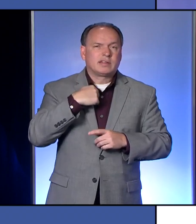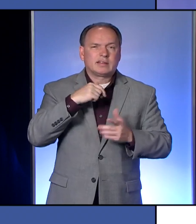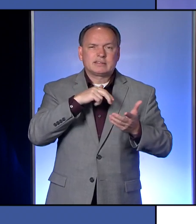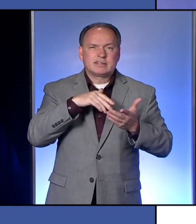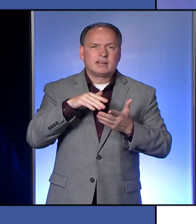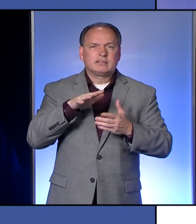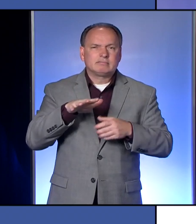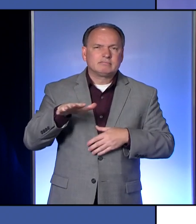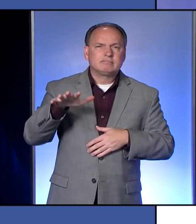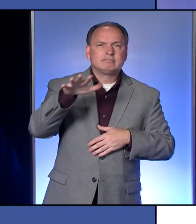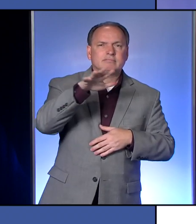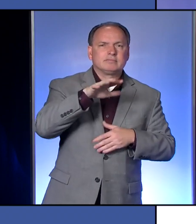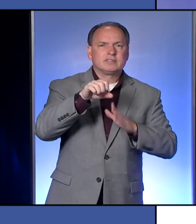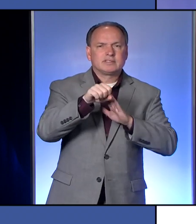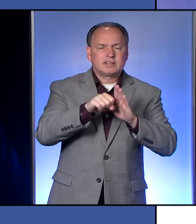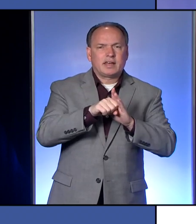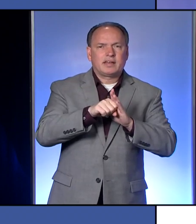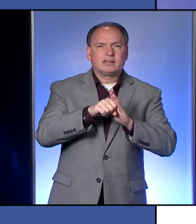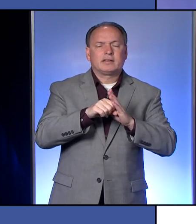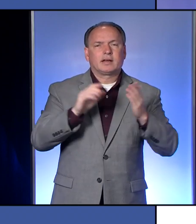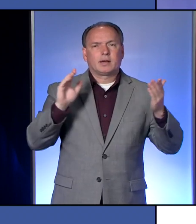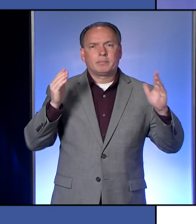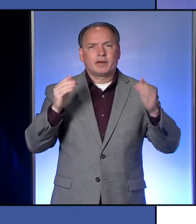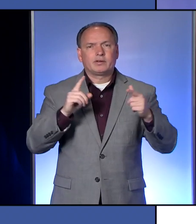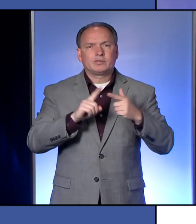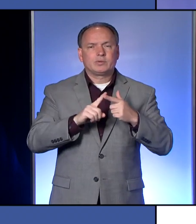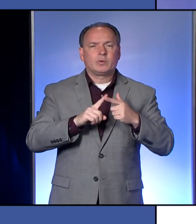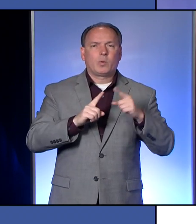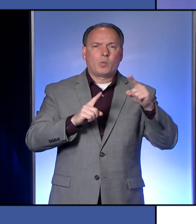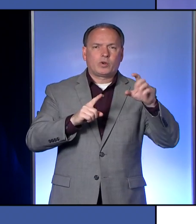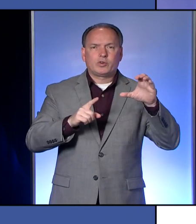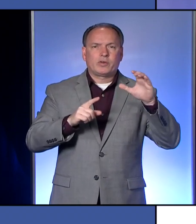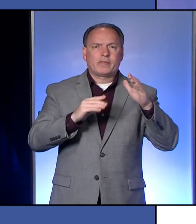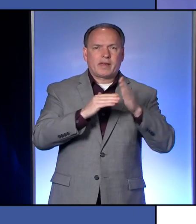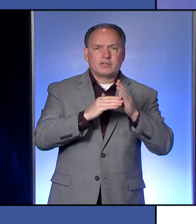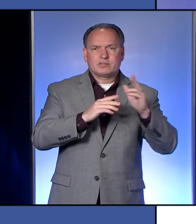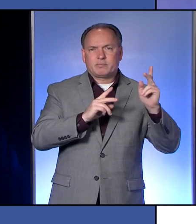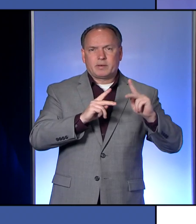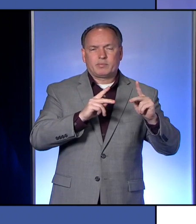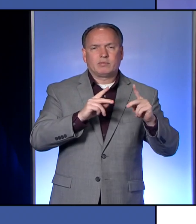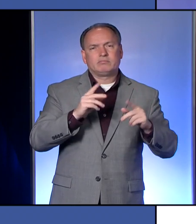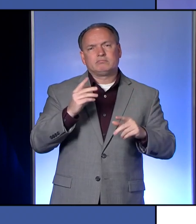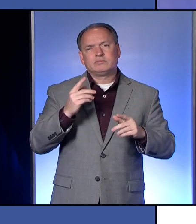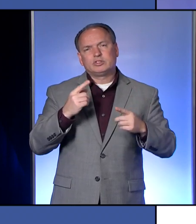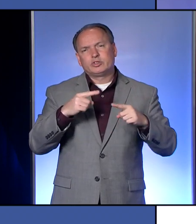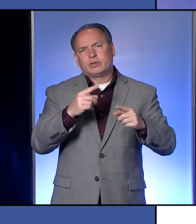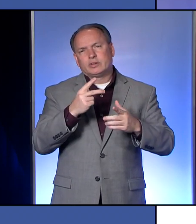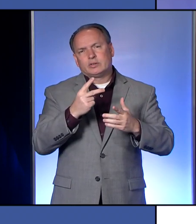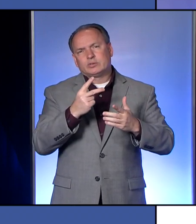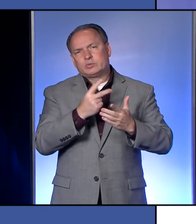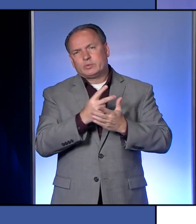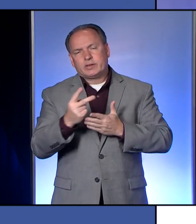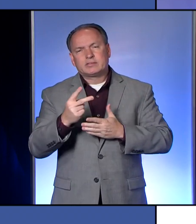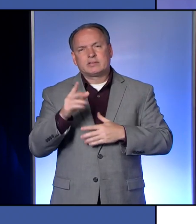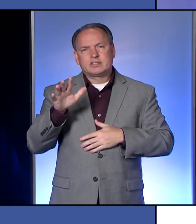statewide cases per 100,000 population over the last 14 days, and it's running about 97 cases per